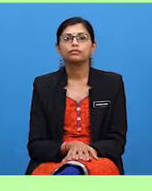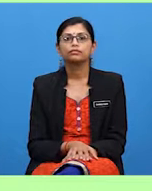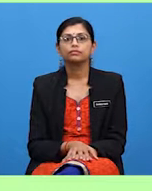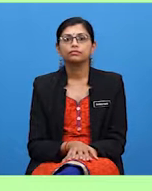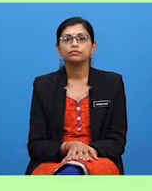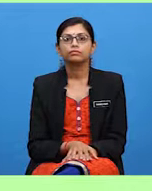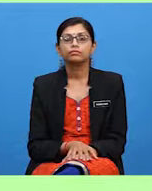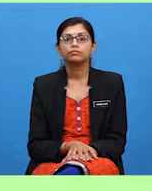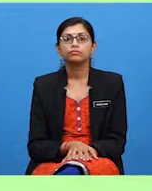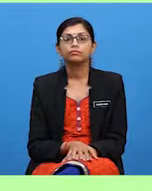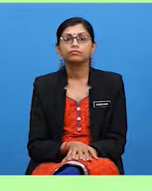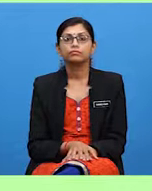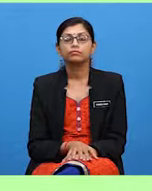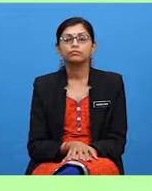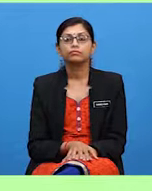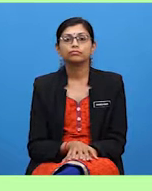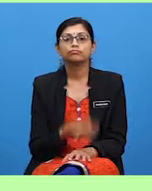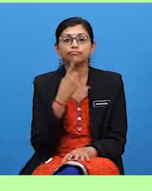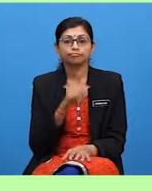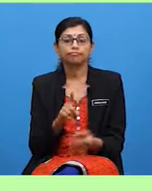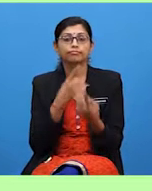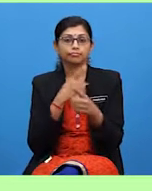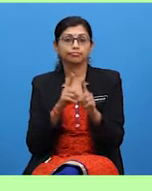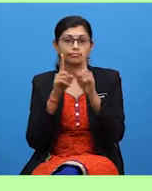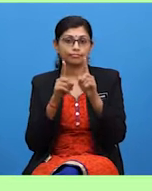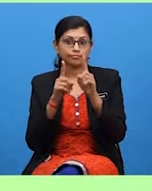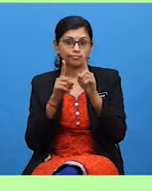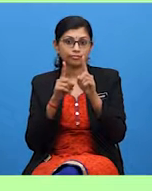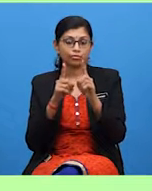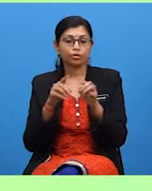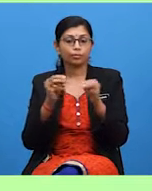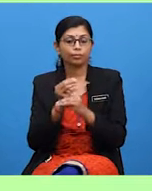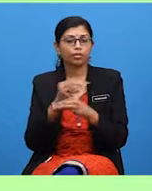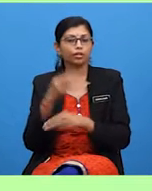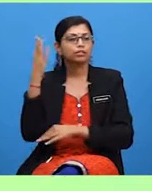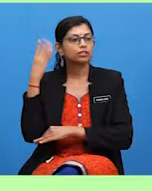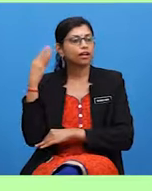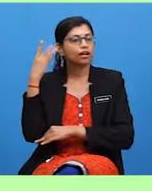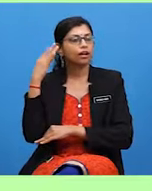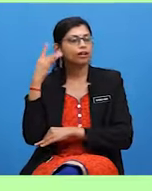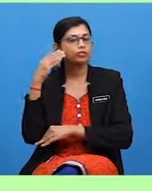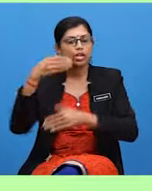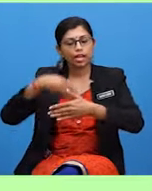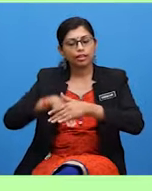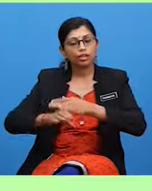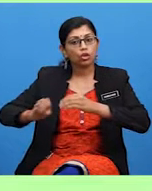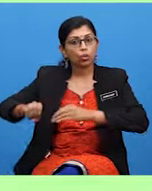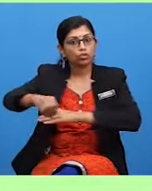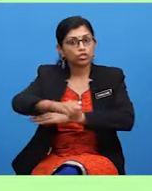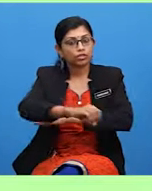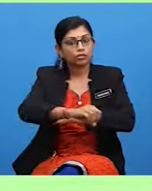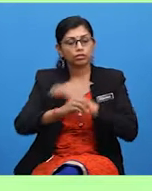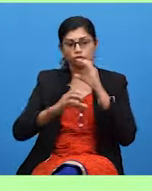They've got their own language. They make sounds under the ocean to communicate with other whales.